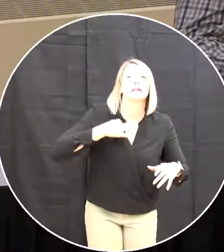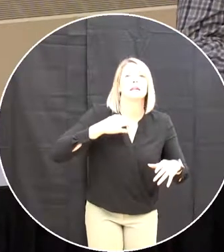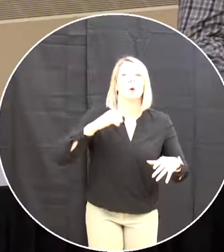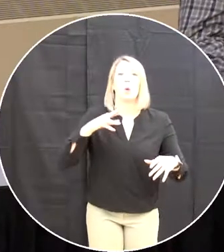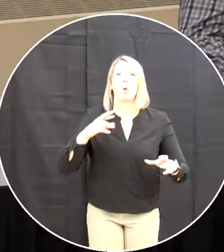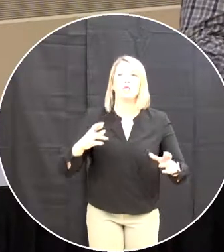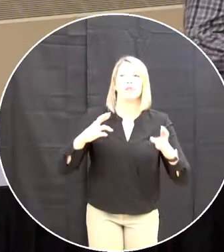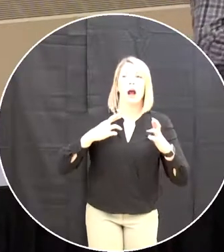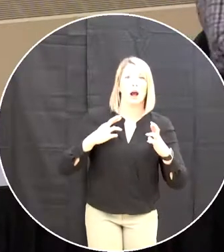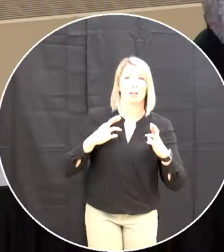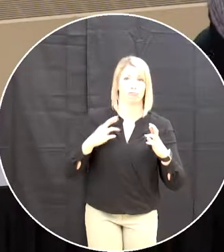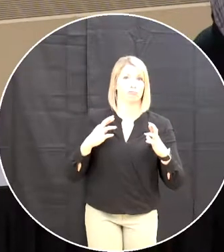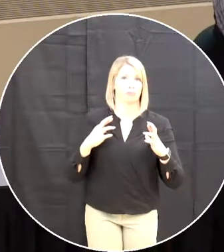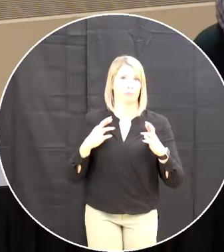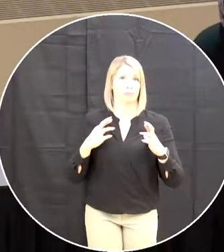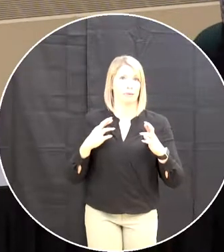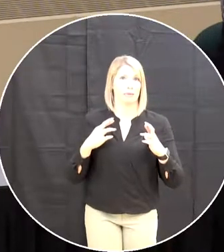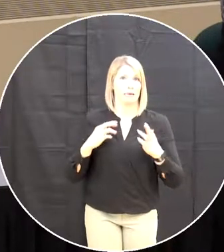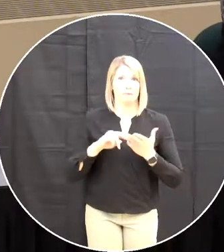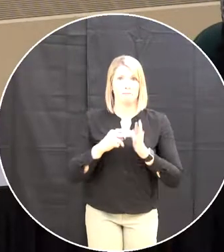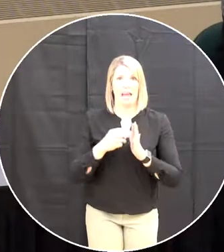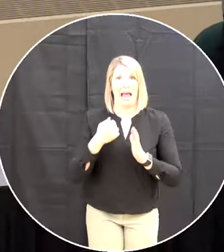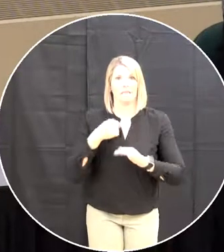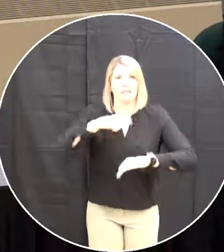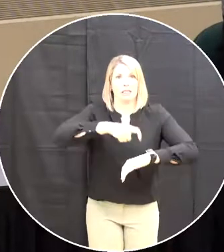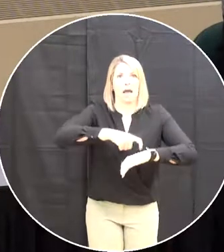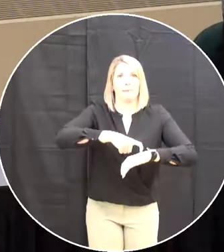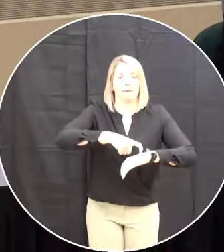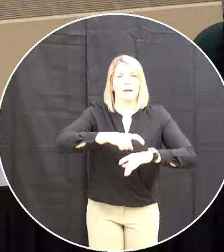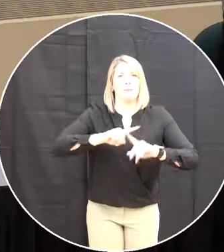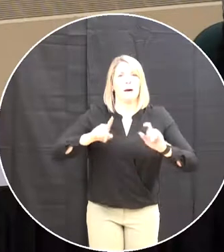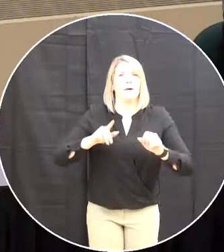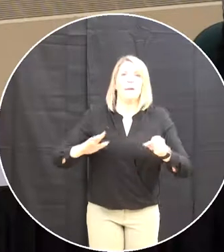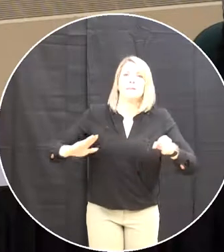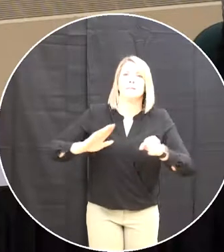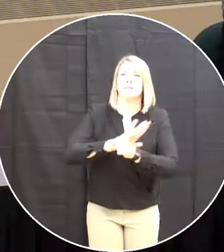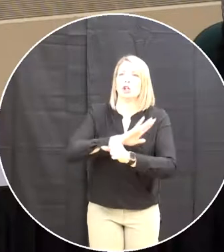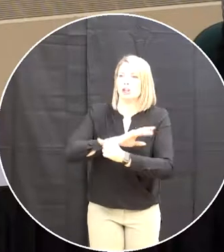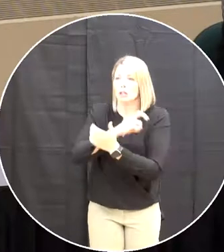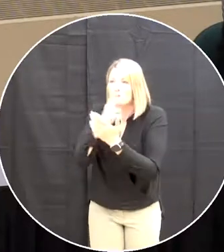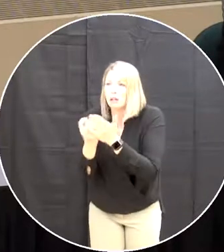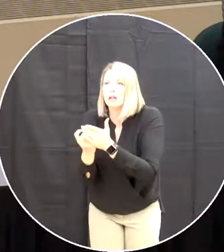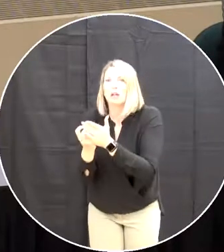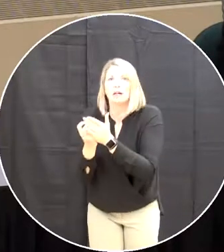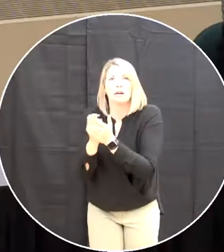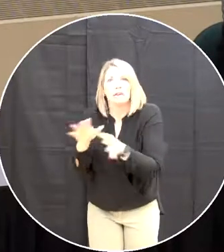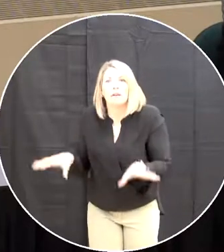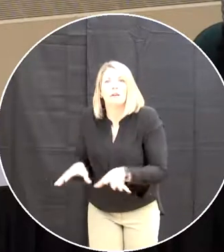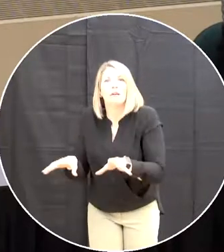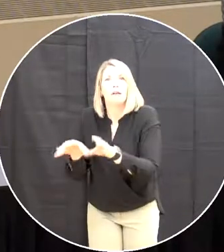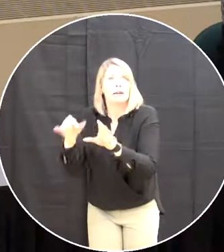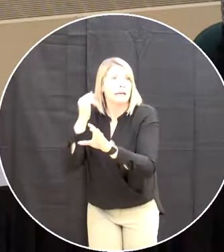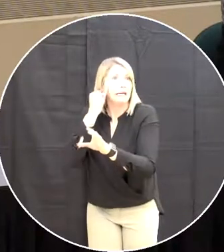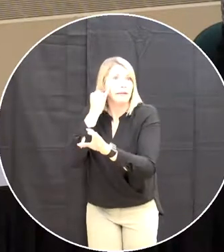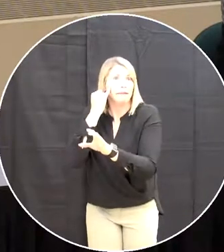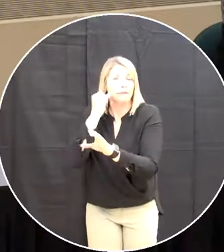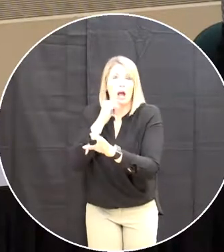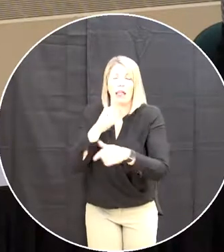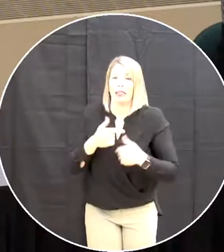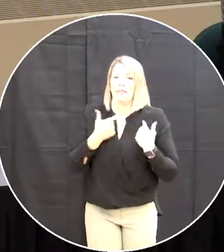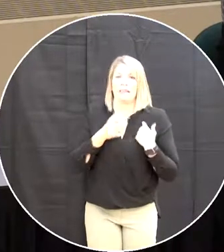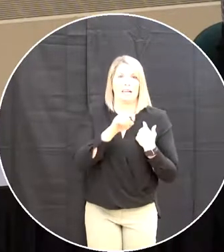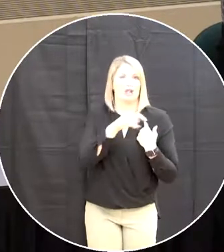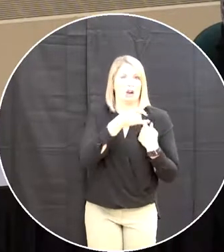involuntarily and have the time to commit to it but to be fully engaged as a parent of school-aged children if you don't live in the st john's area